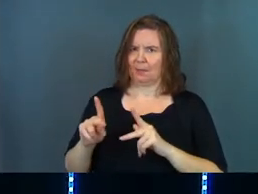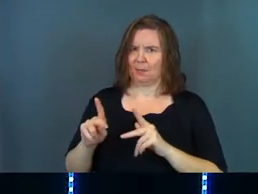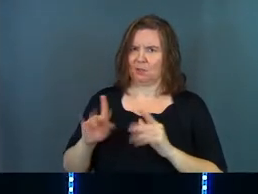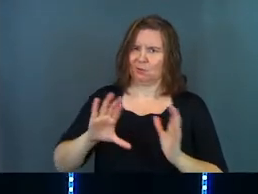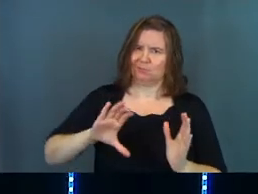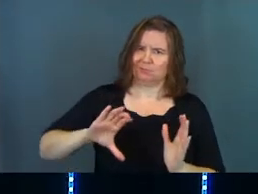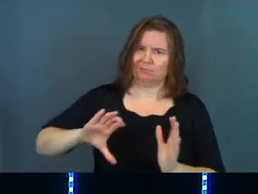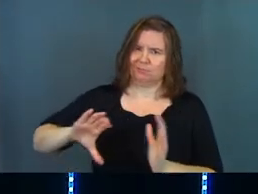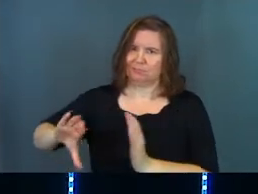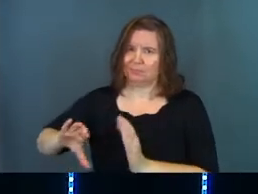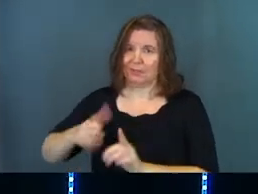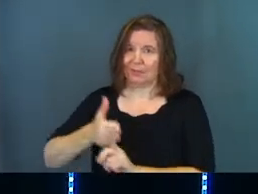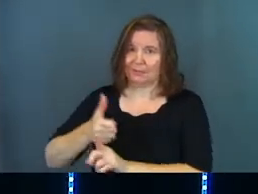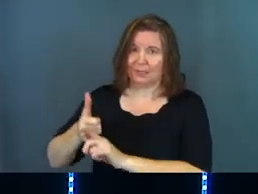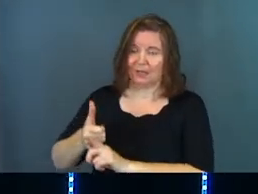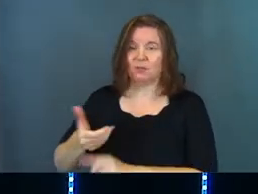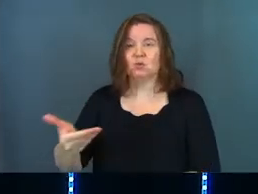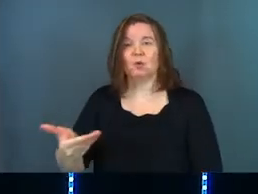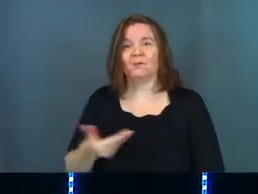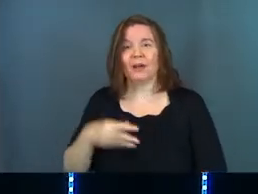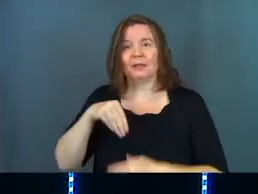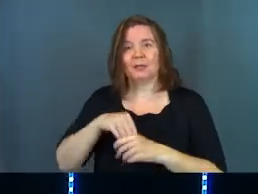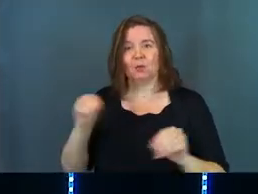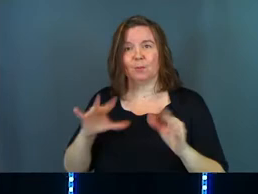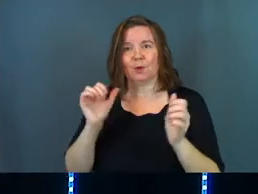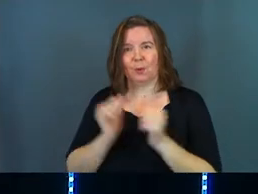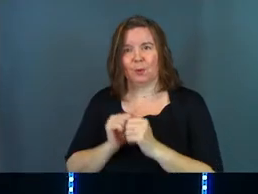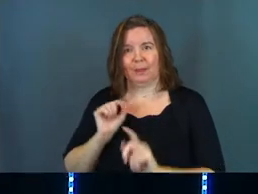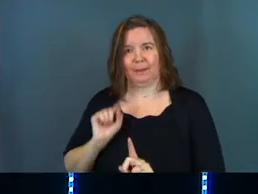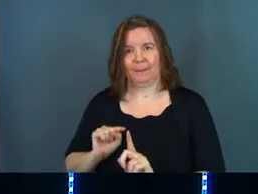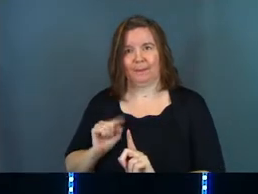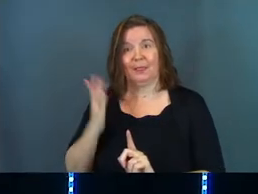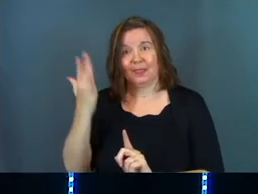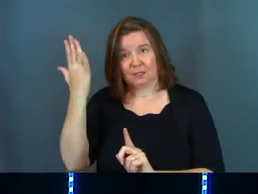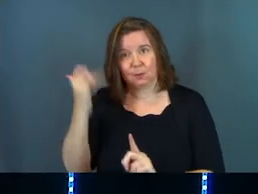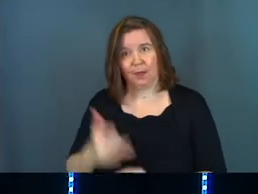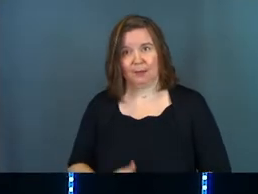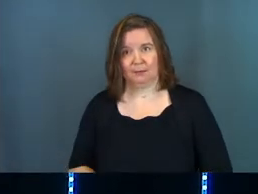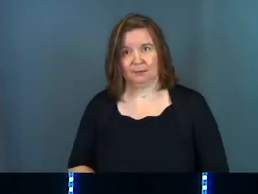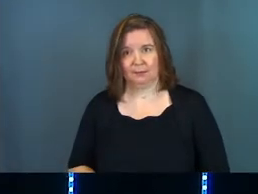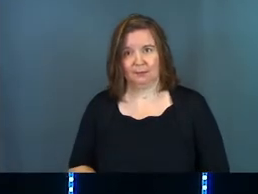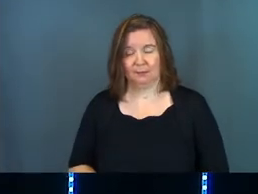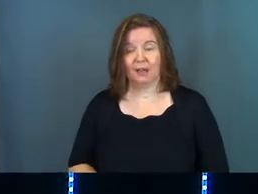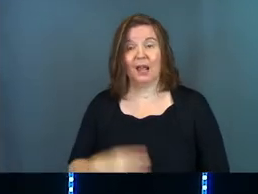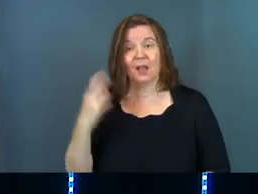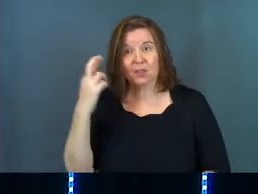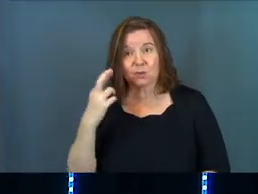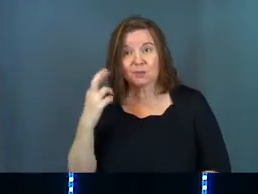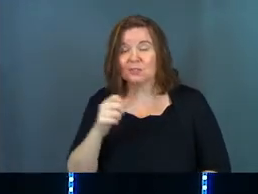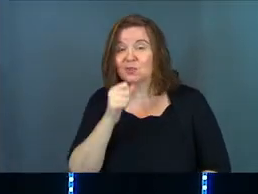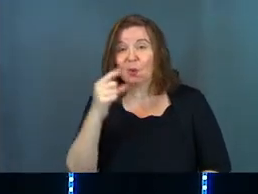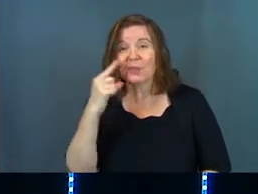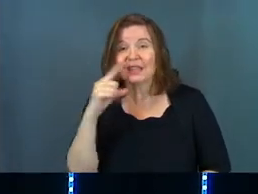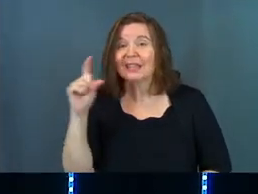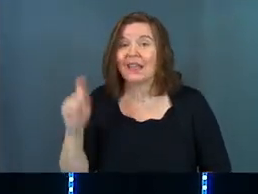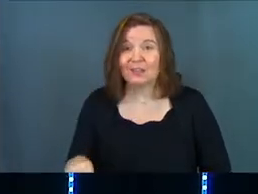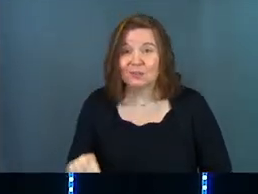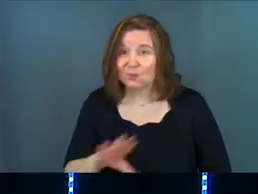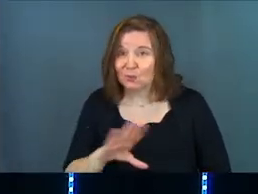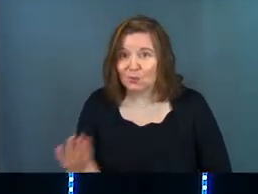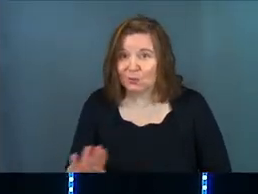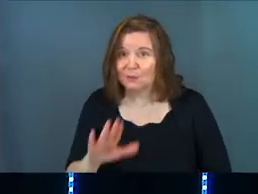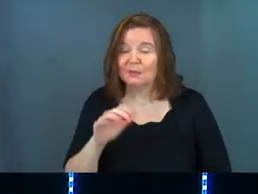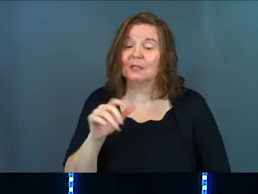to move the stone? To invite them into the miracle. That's why. And there's reasons. Don't think he has to.